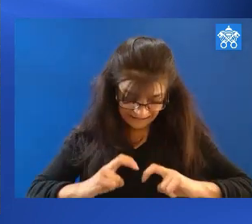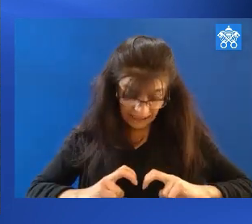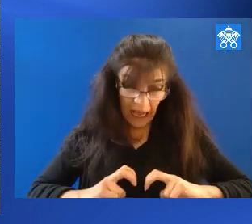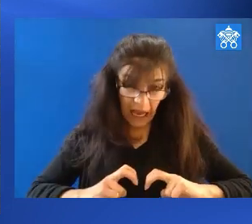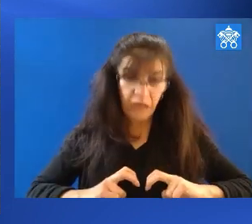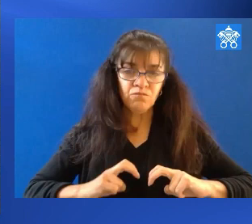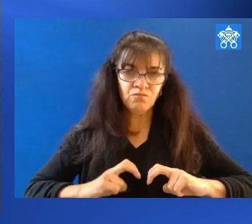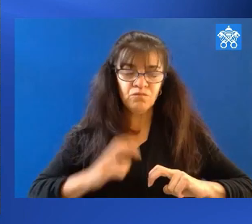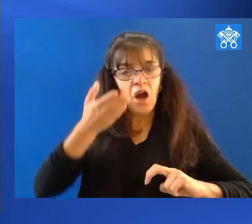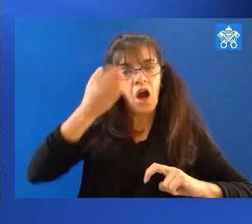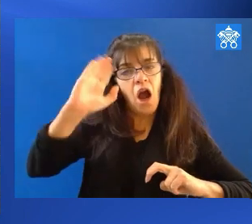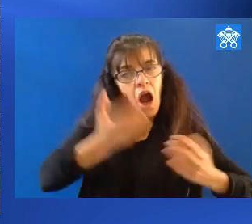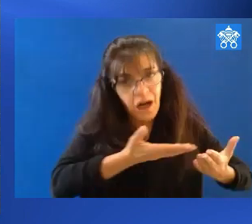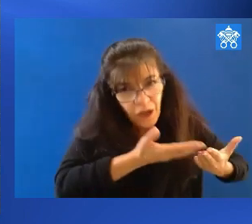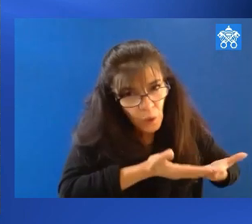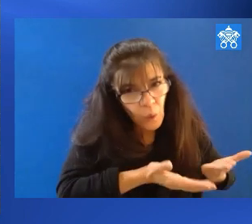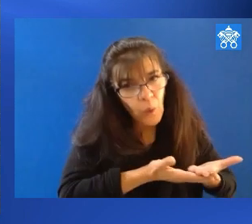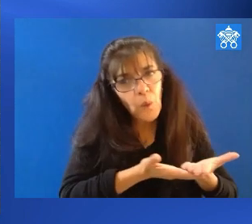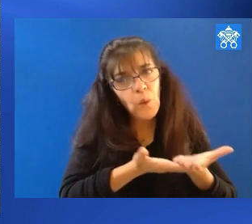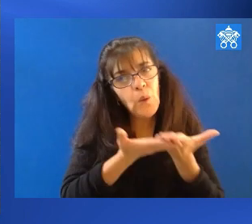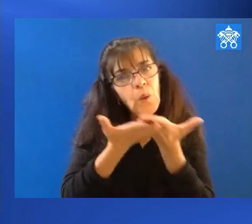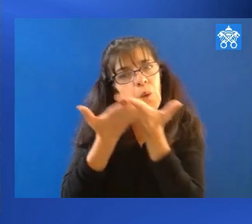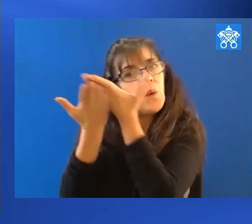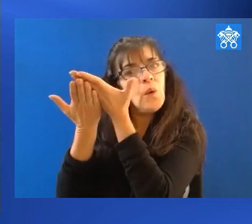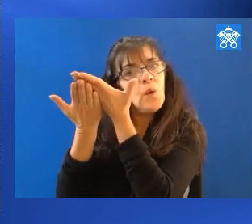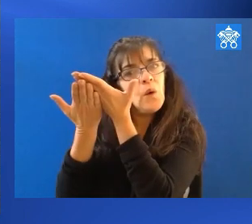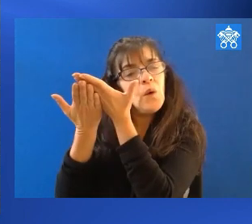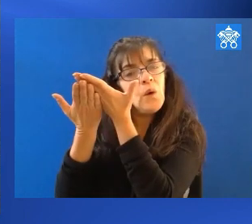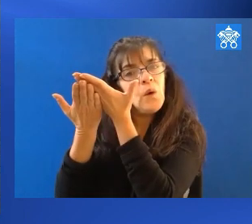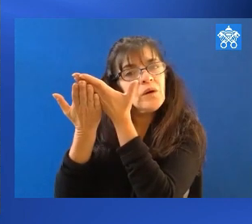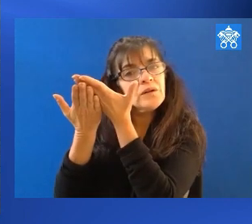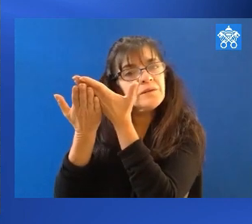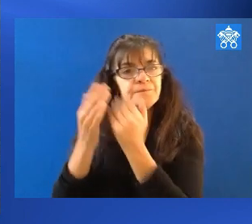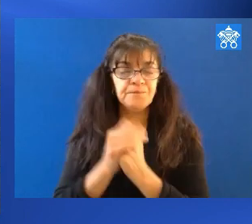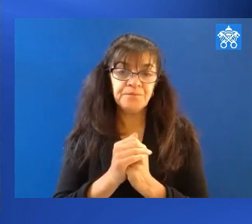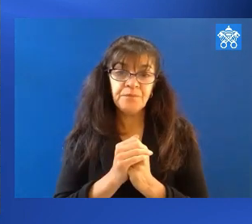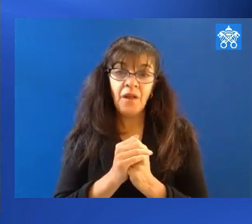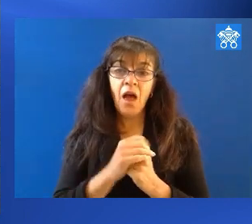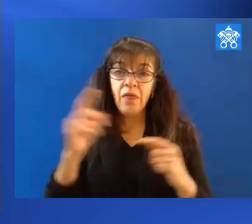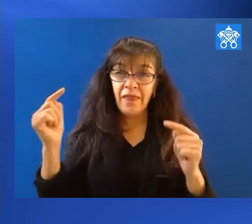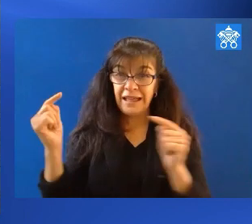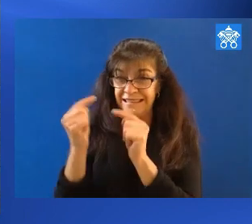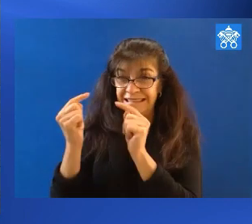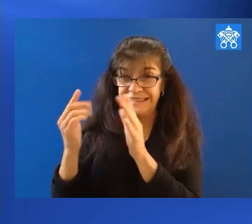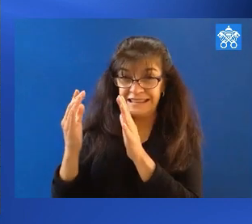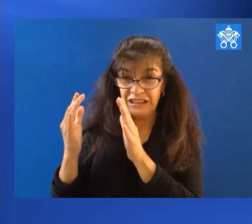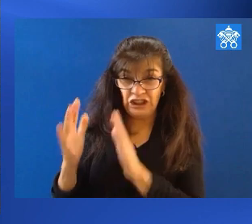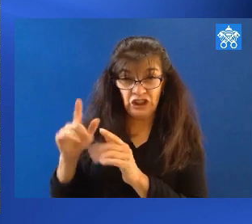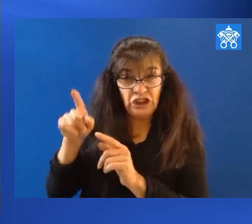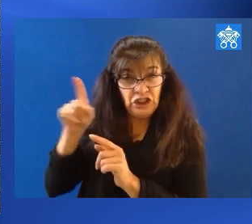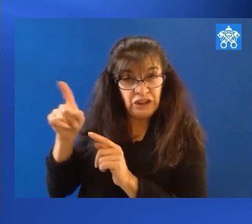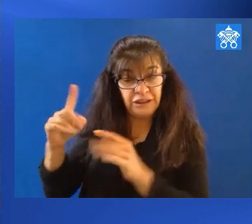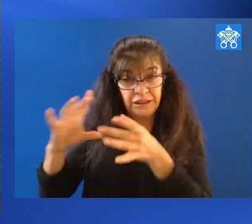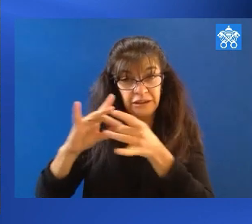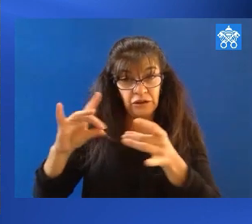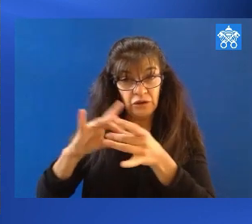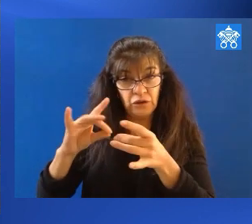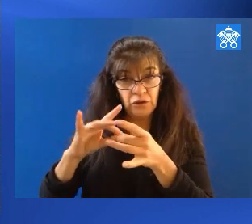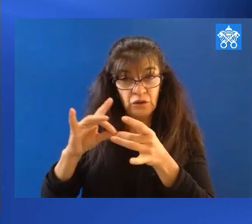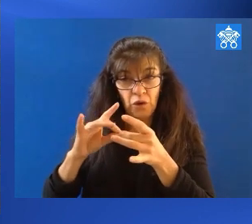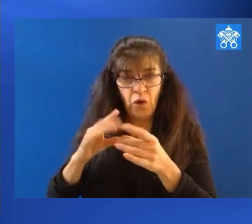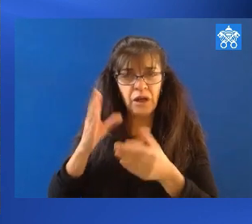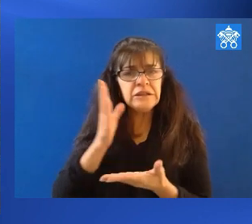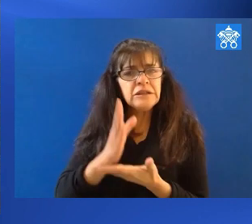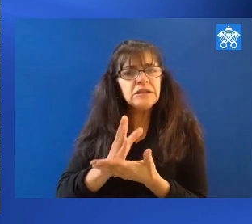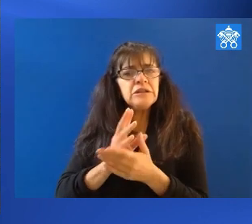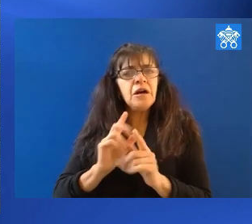raises us up. Indeed, the publican of the parable humbly stops at a